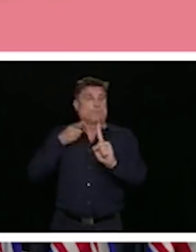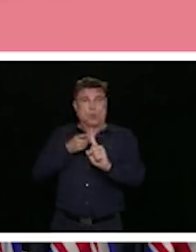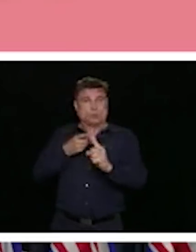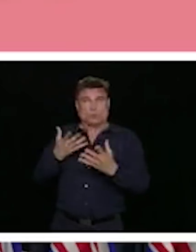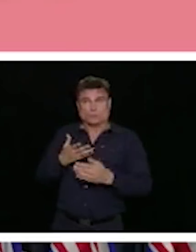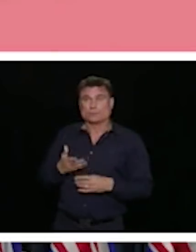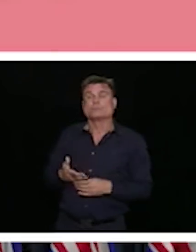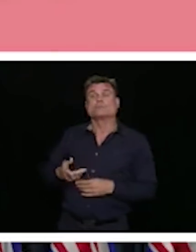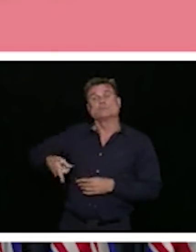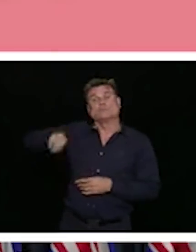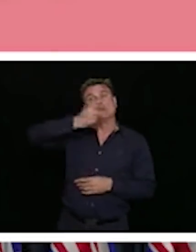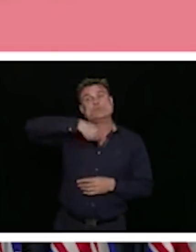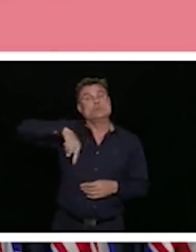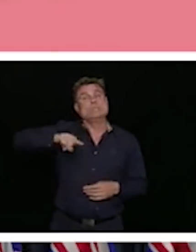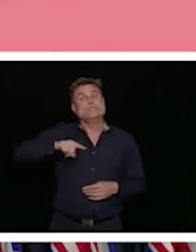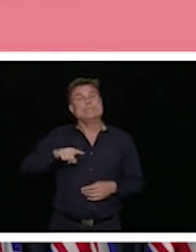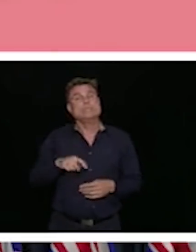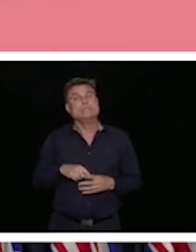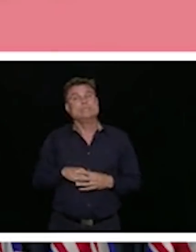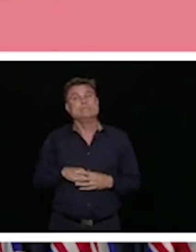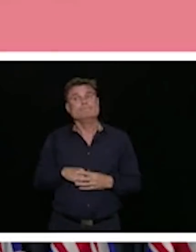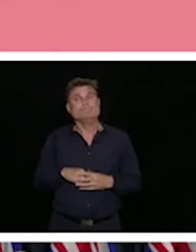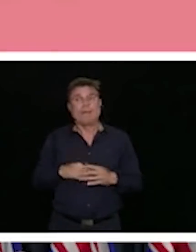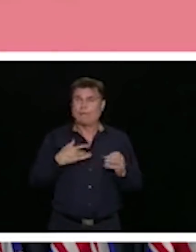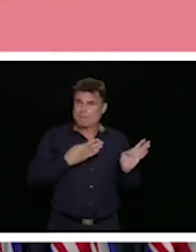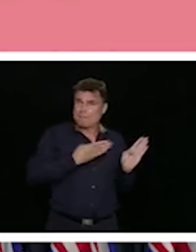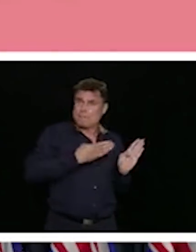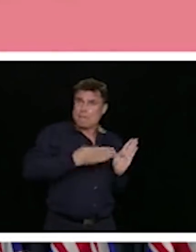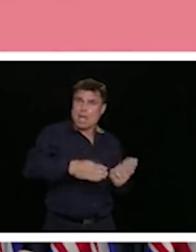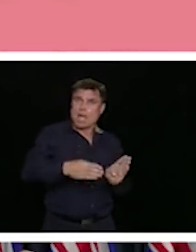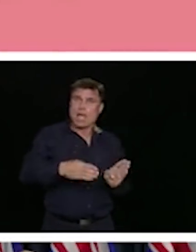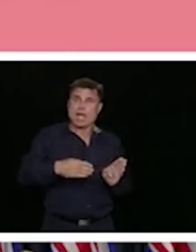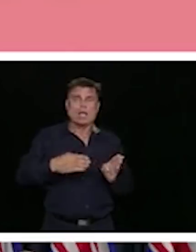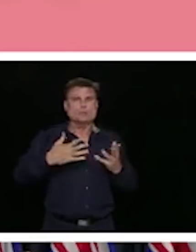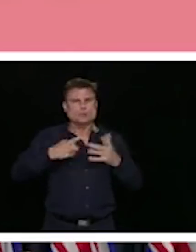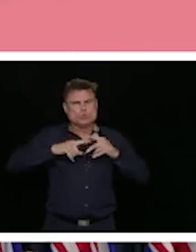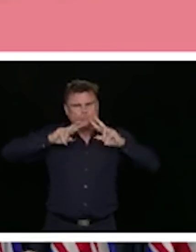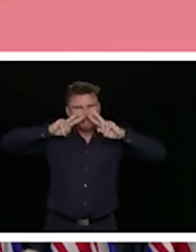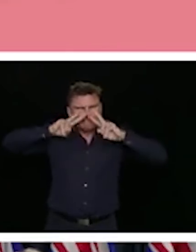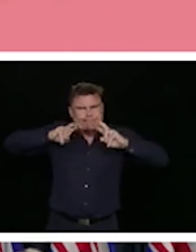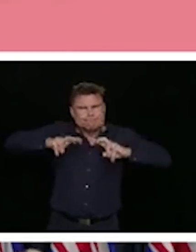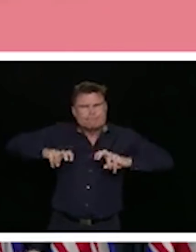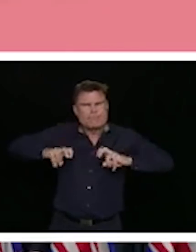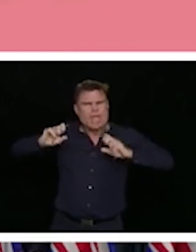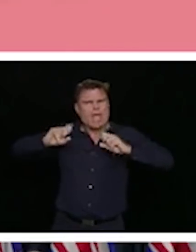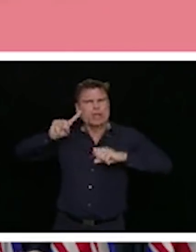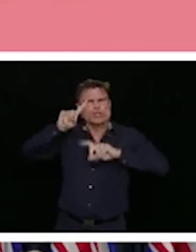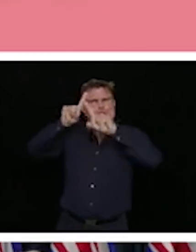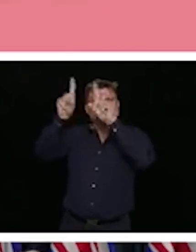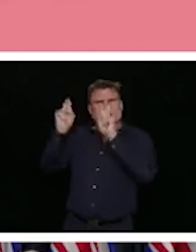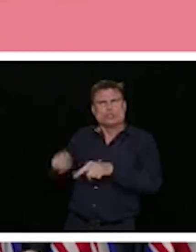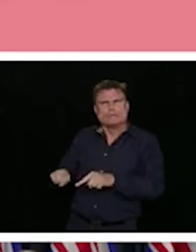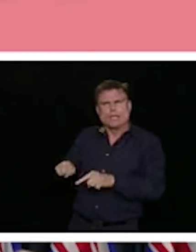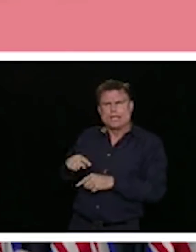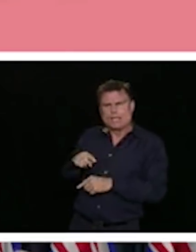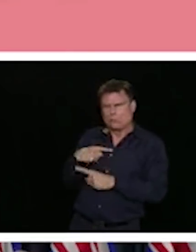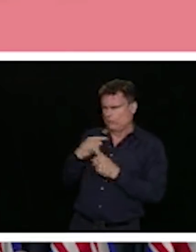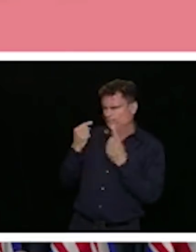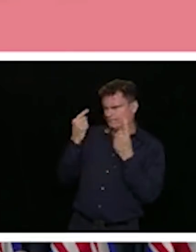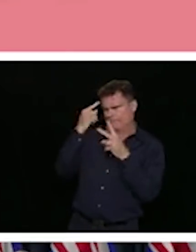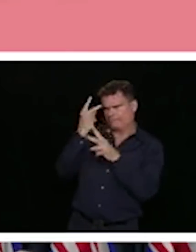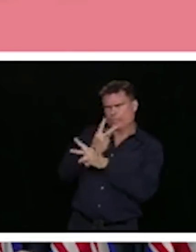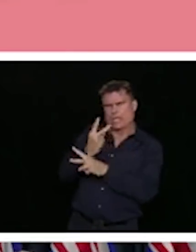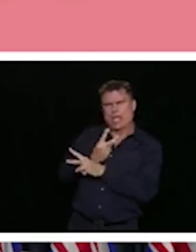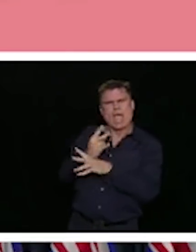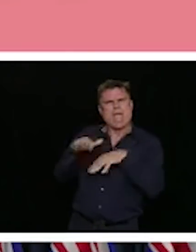have a plan for answering those questions that we need to help us put in place the right measures to support our communities and